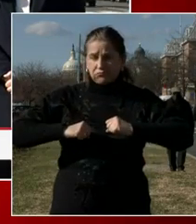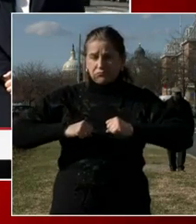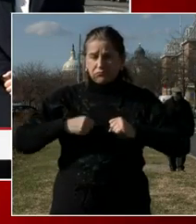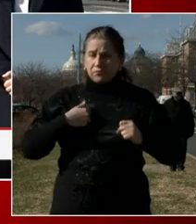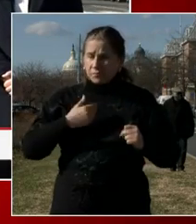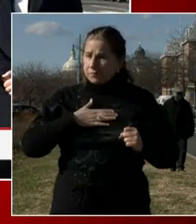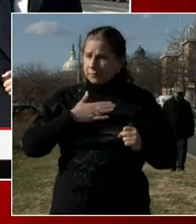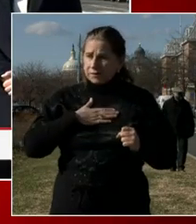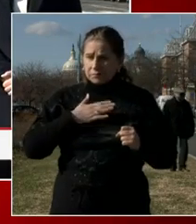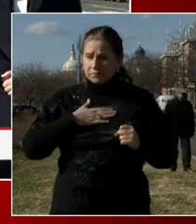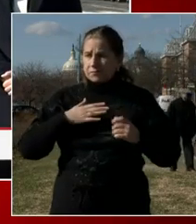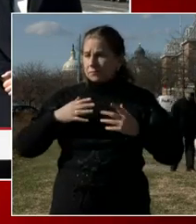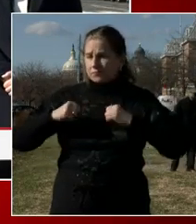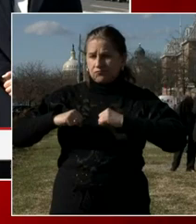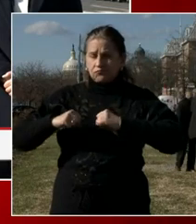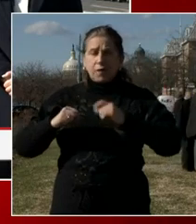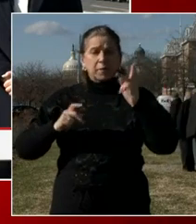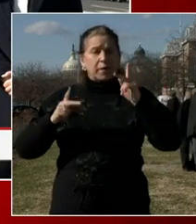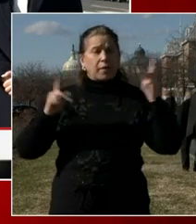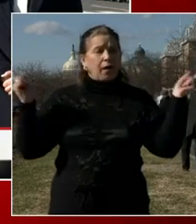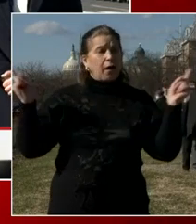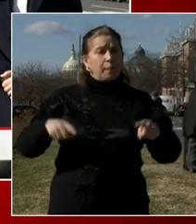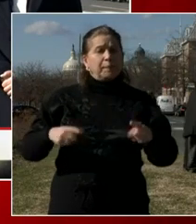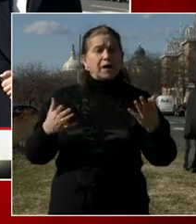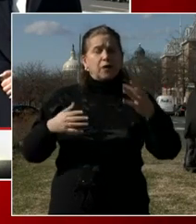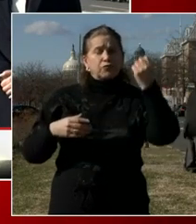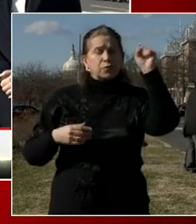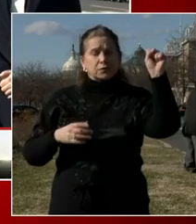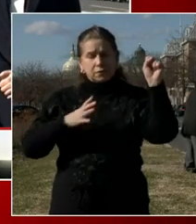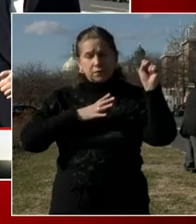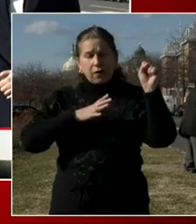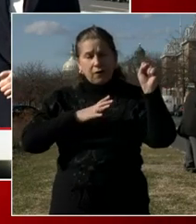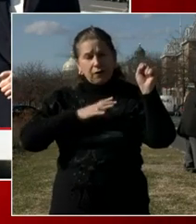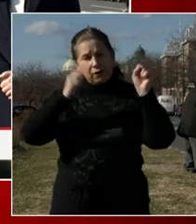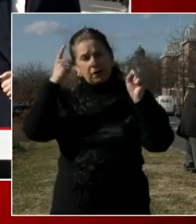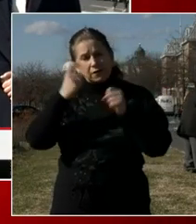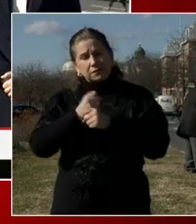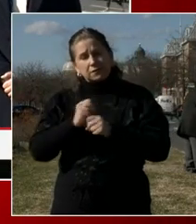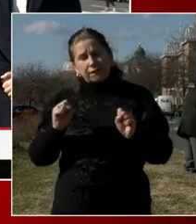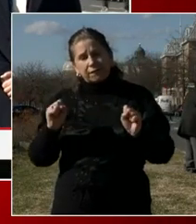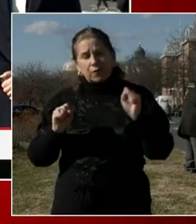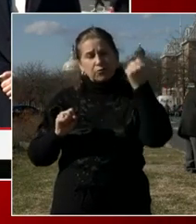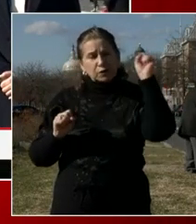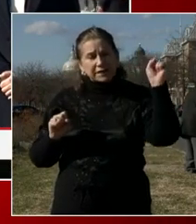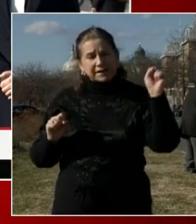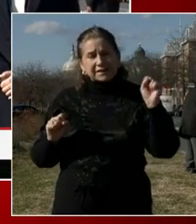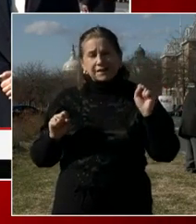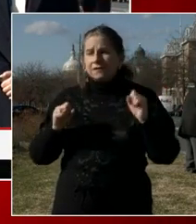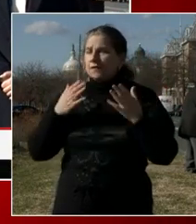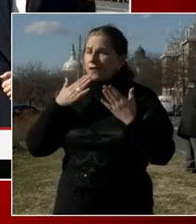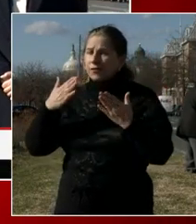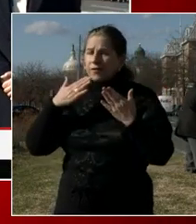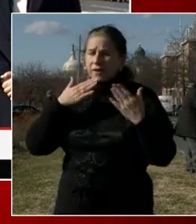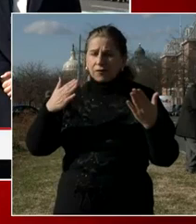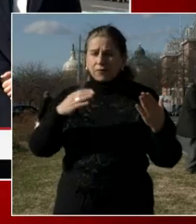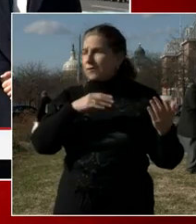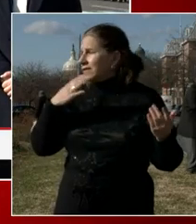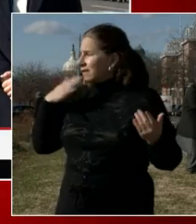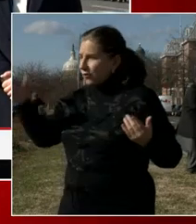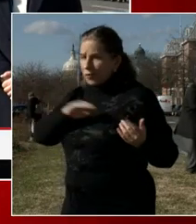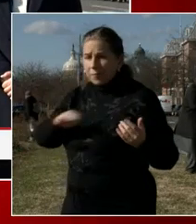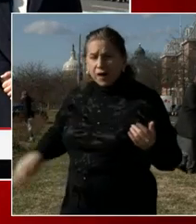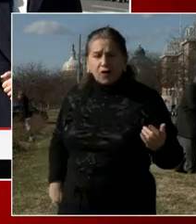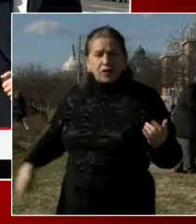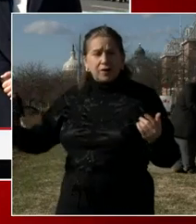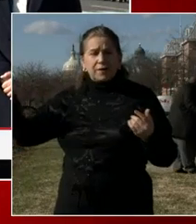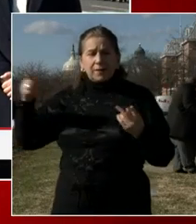a matter of fact, protest tourism, safe protest tourism is something in which we're focusing on thanks to the mayor, Black Lives Matter Plaza, and all the